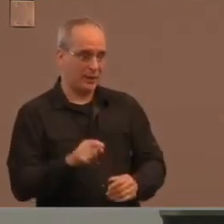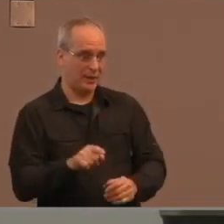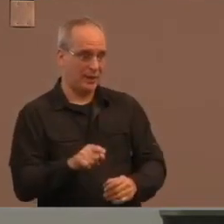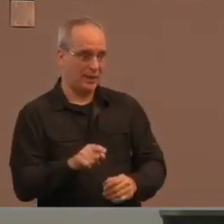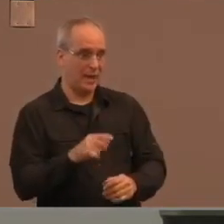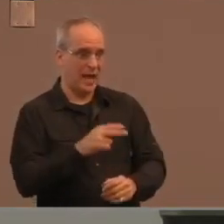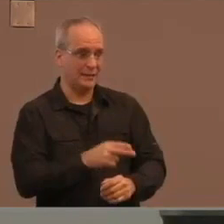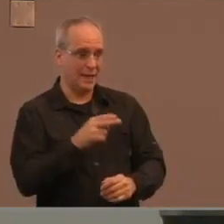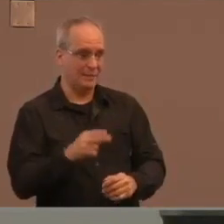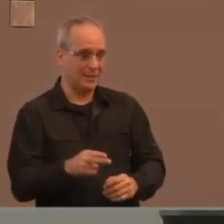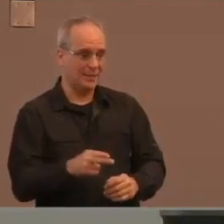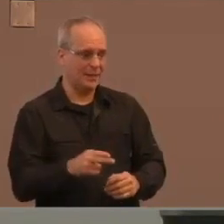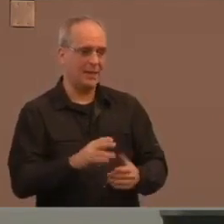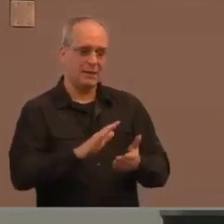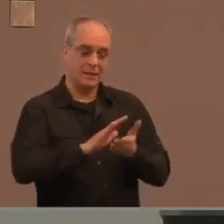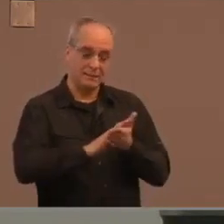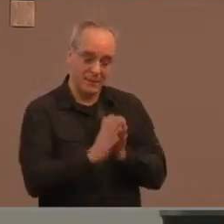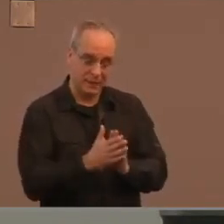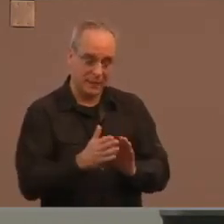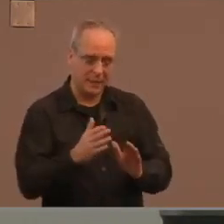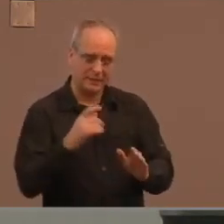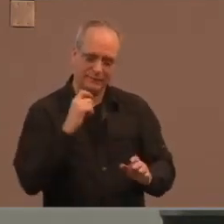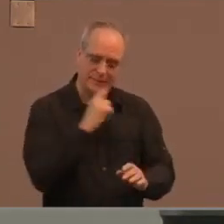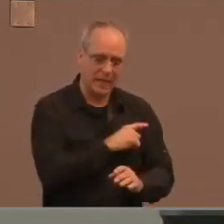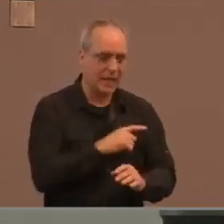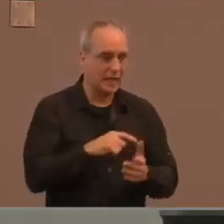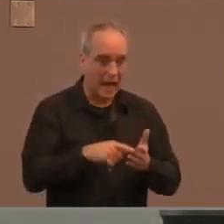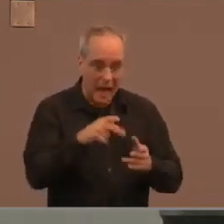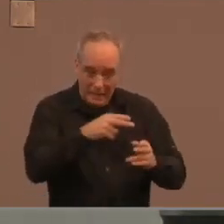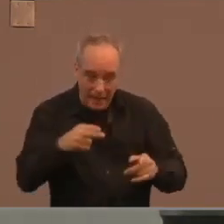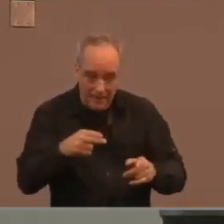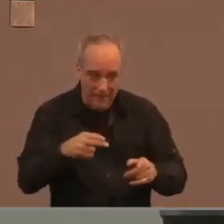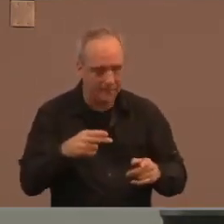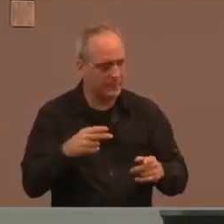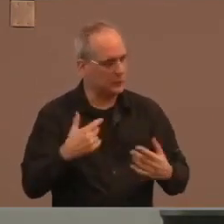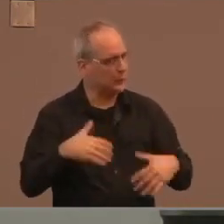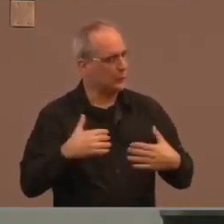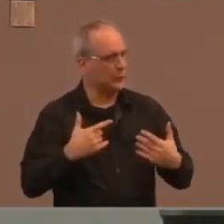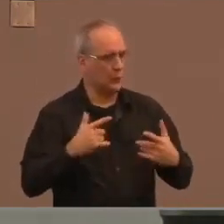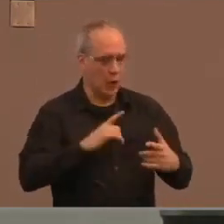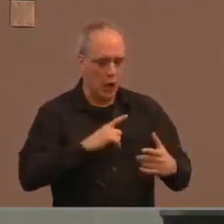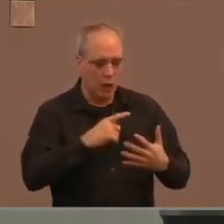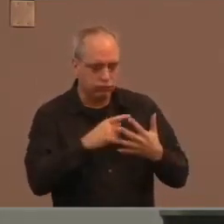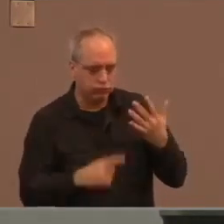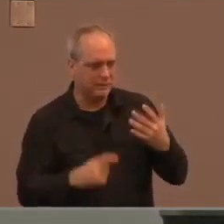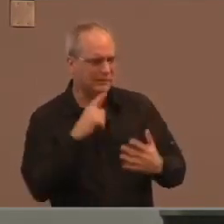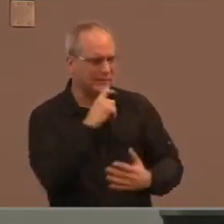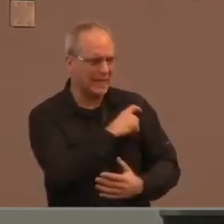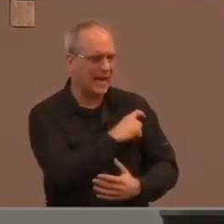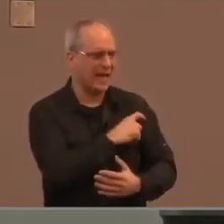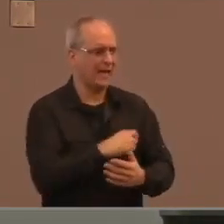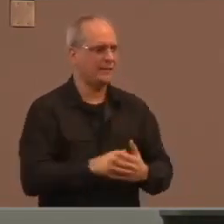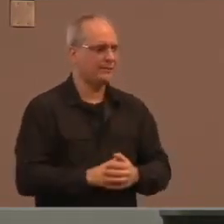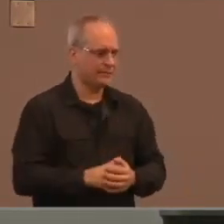Many, many other things should be made easier. This is not one of them. Listen to Let's